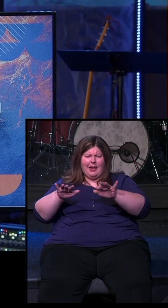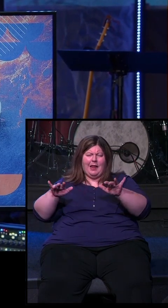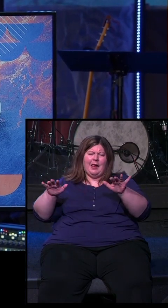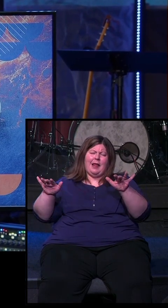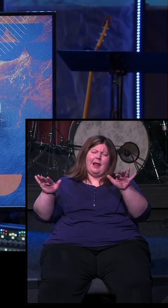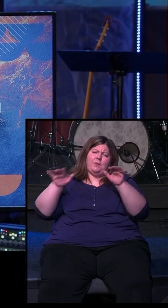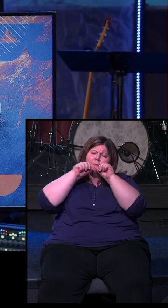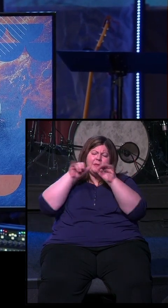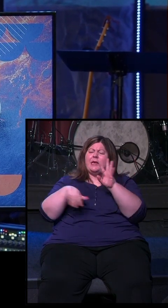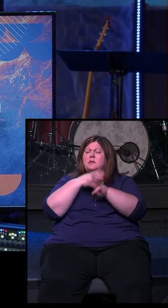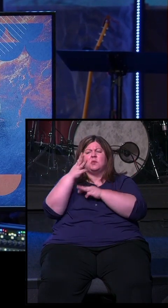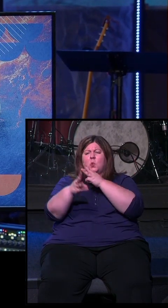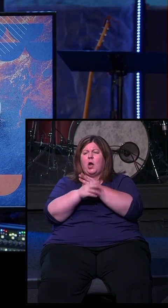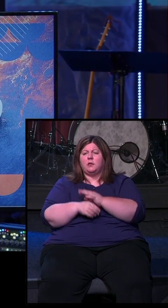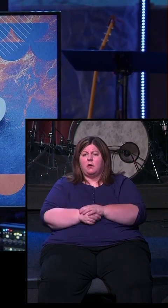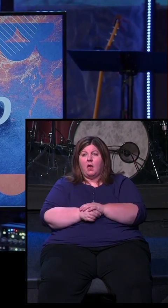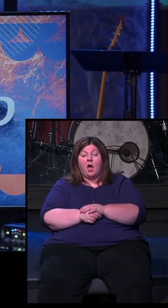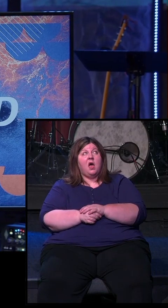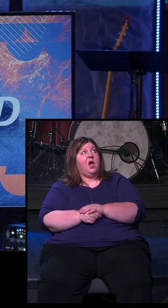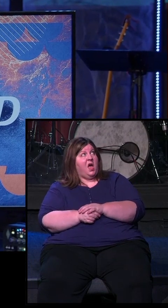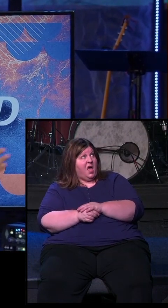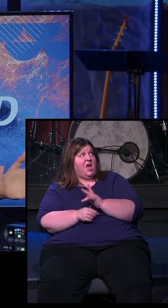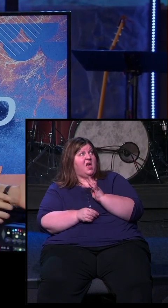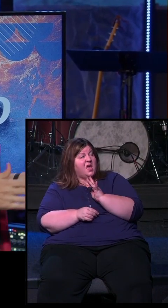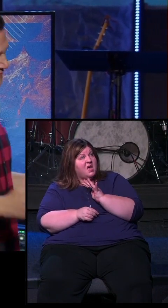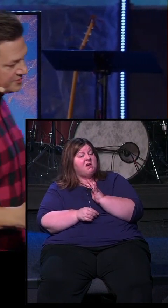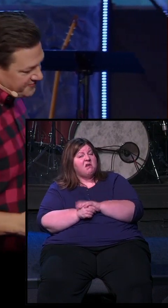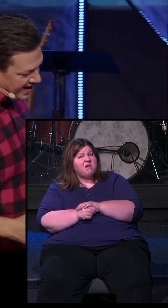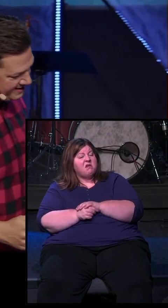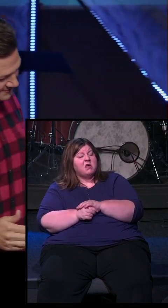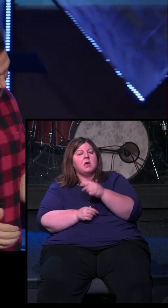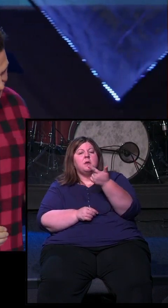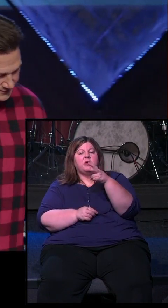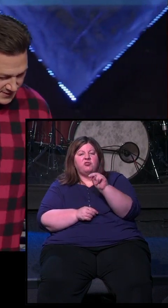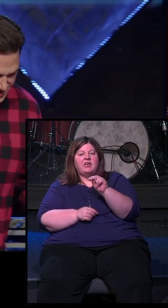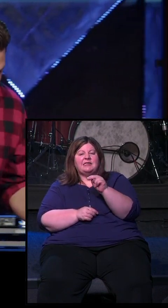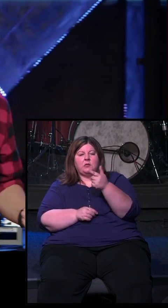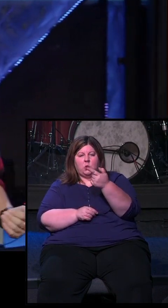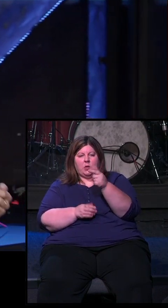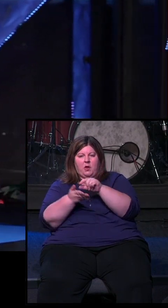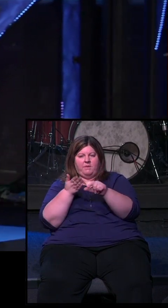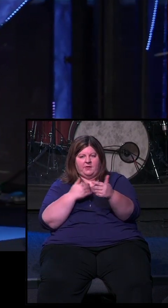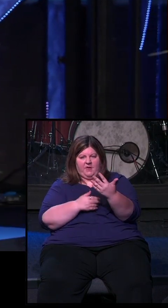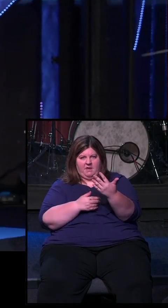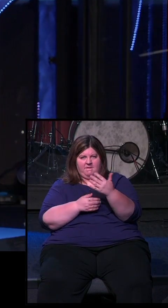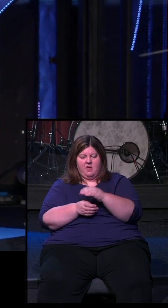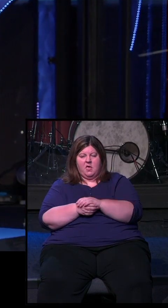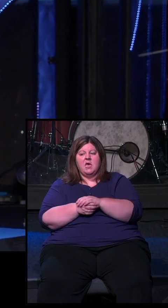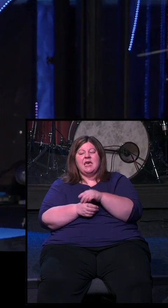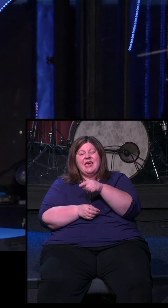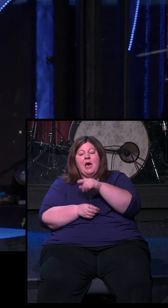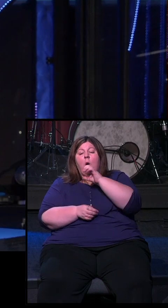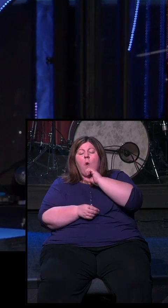son. Now, that sounds great, right? But what it says in Genesis 21, verse 5, is it says that when Abraham was